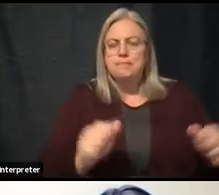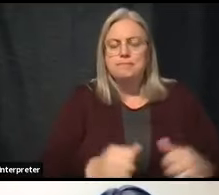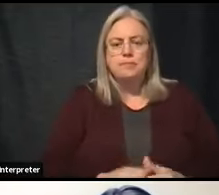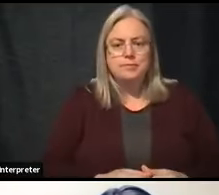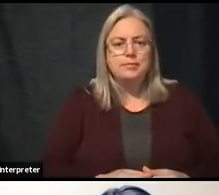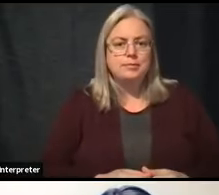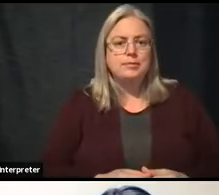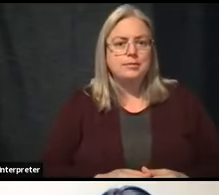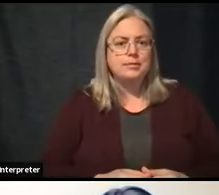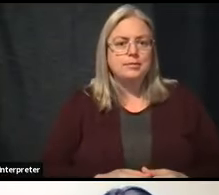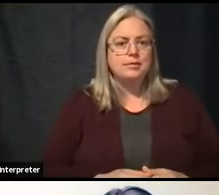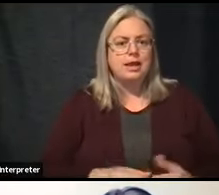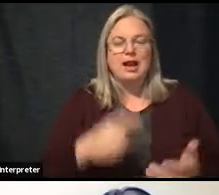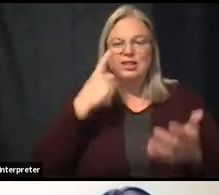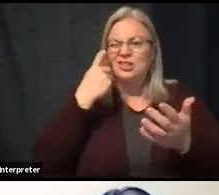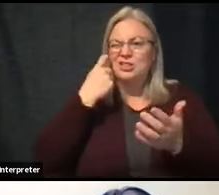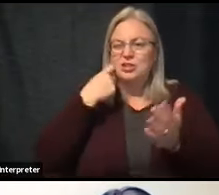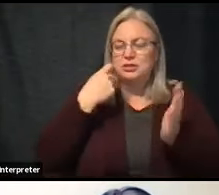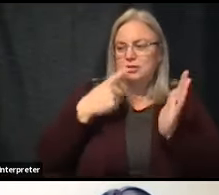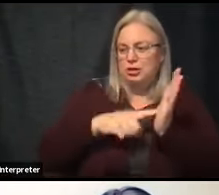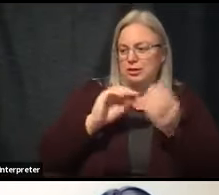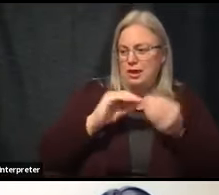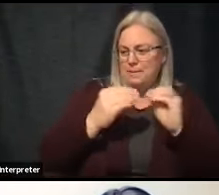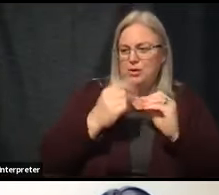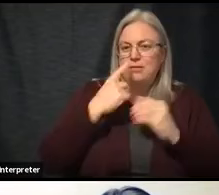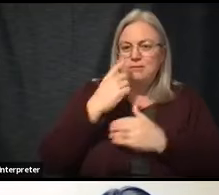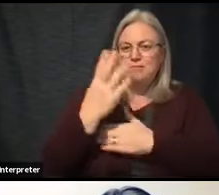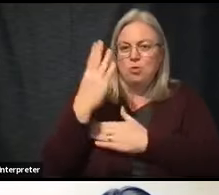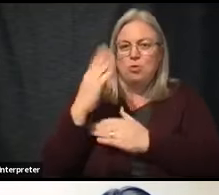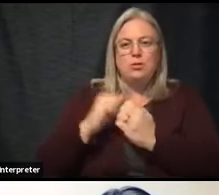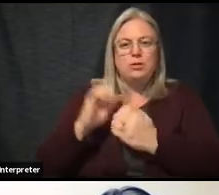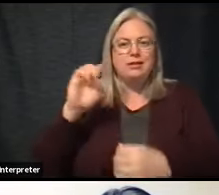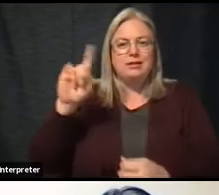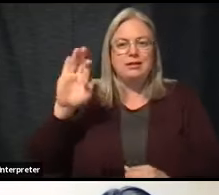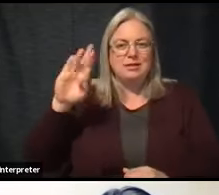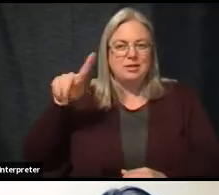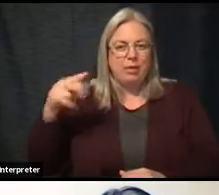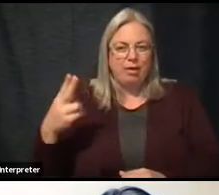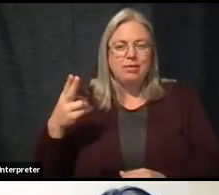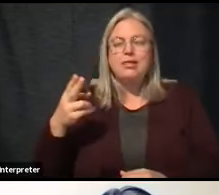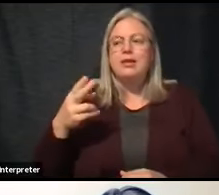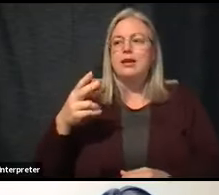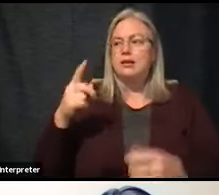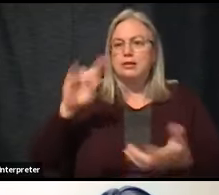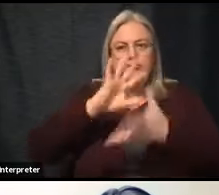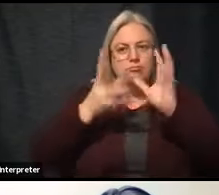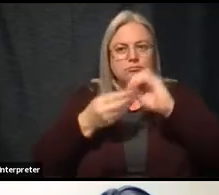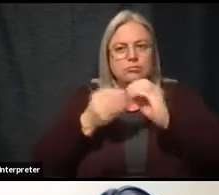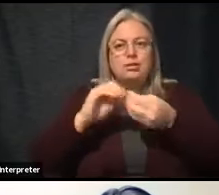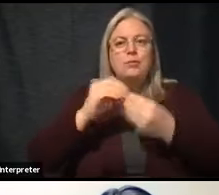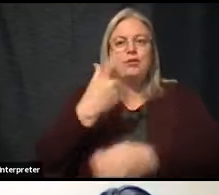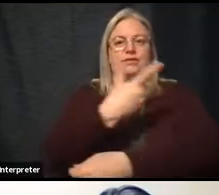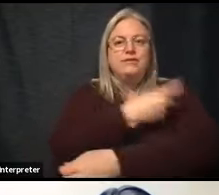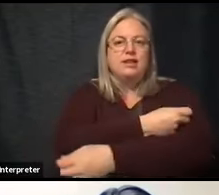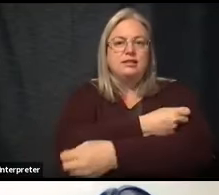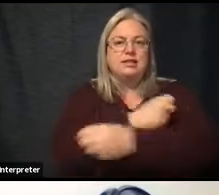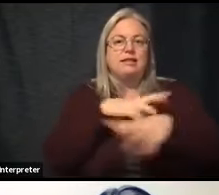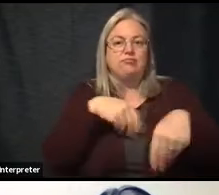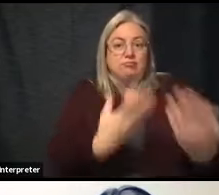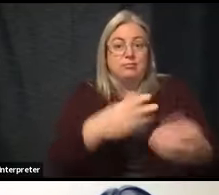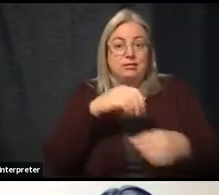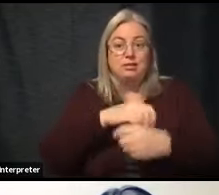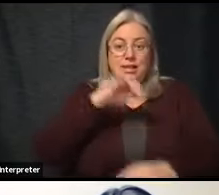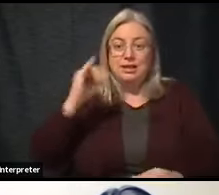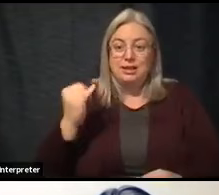And I was checking the numbers earlier today with Elizabeth. It's looking at the total number of vaccinations given in the county.